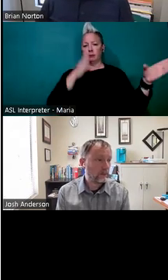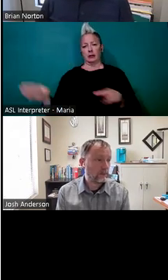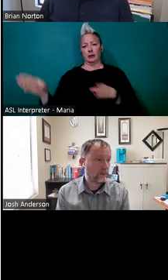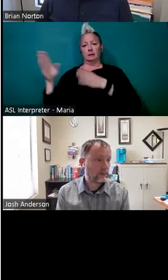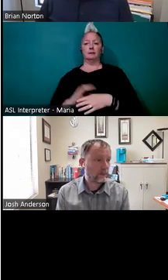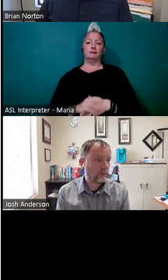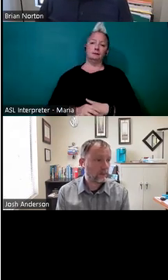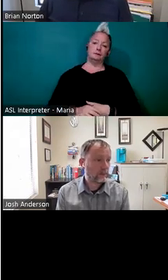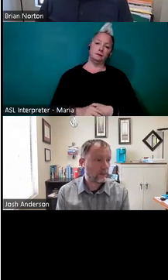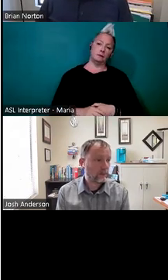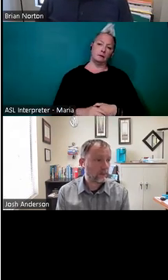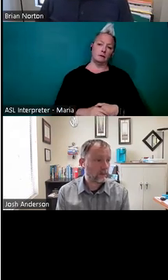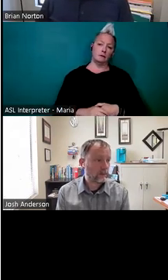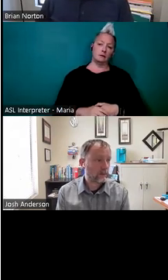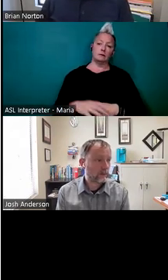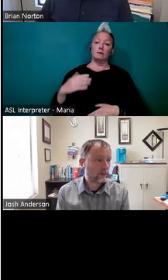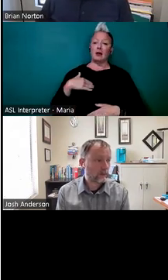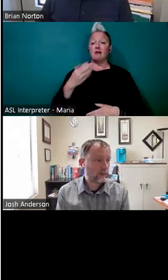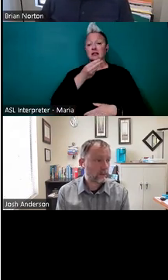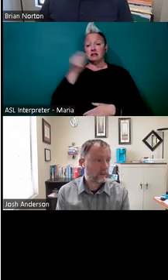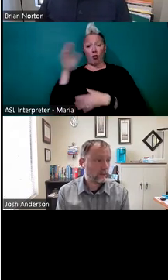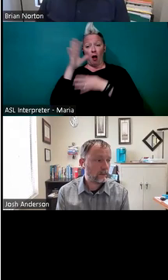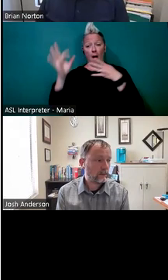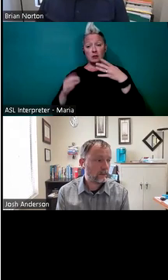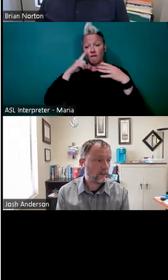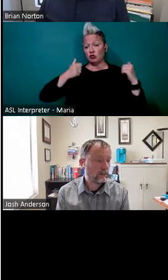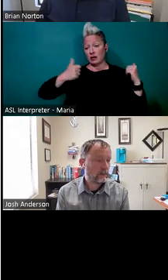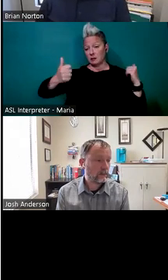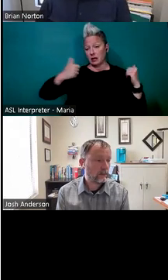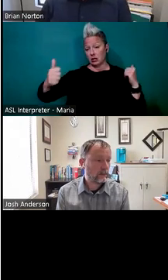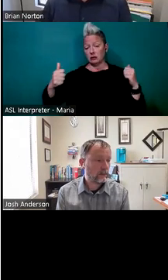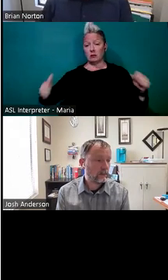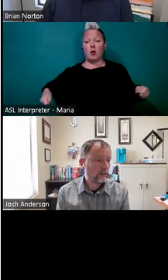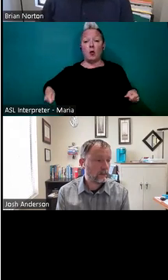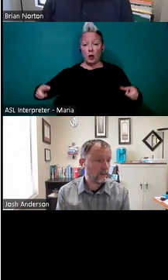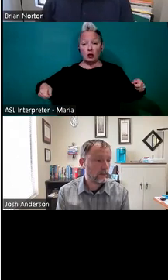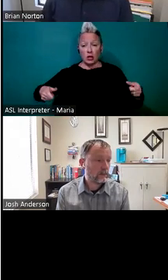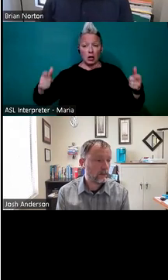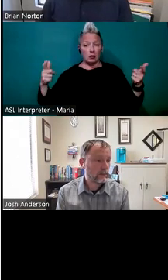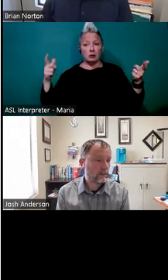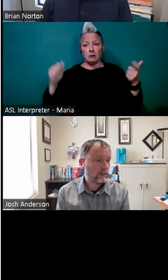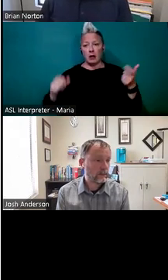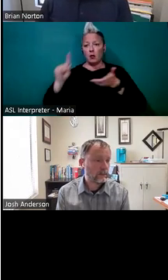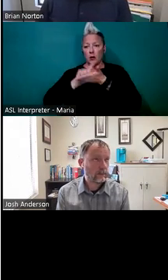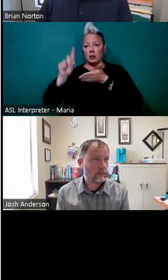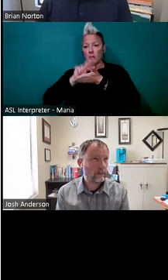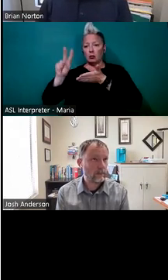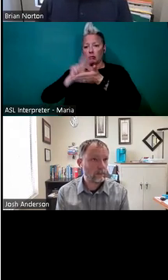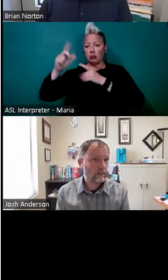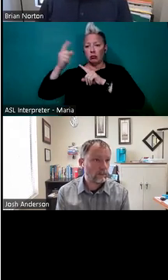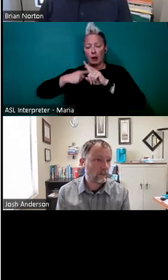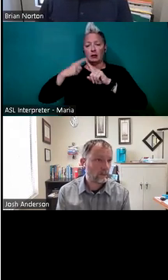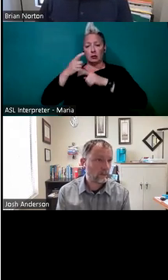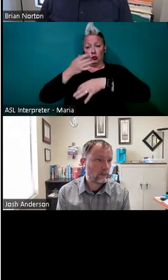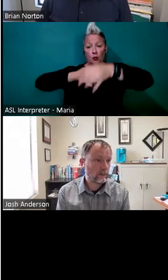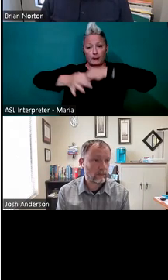having a couple of different options for transportation. Wheelchairs are one of those things where it can take weeks or months to be able to get a replacement